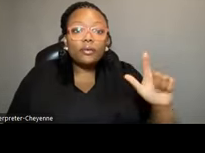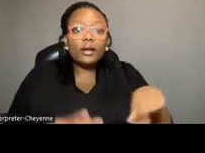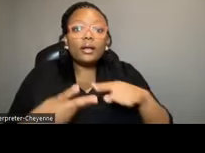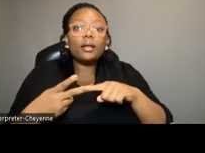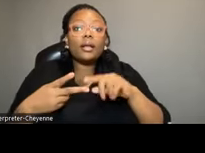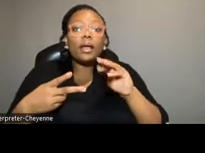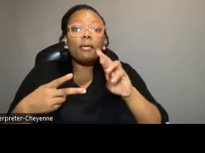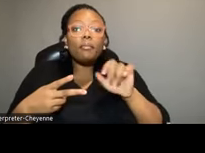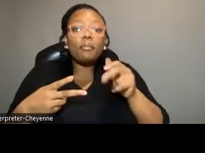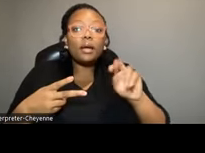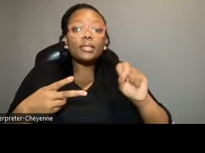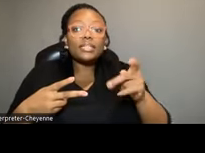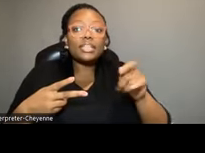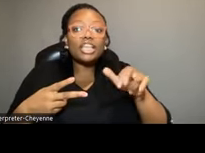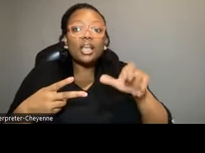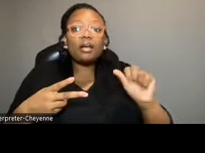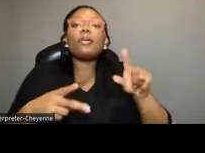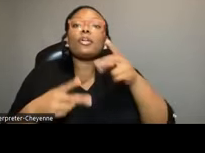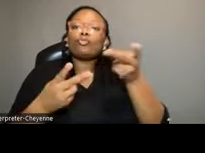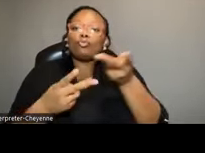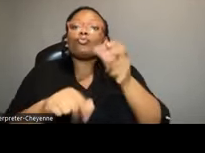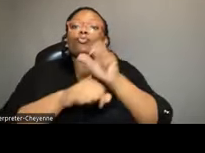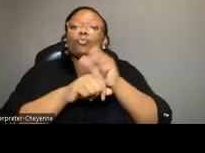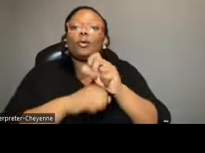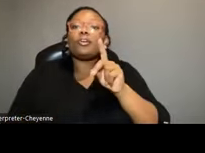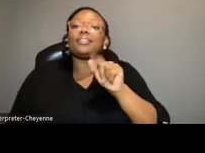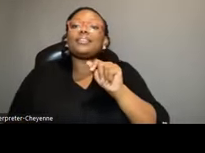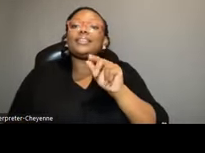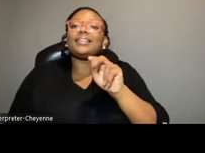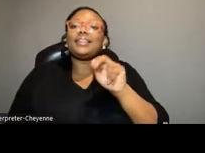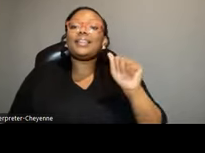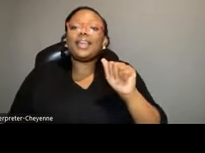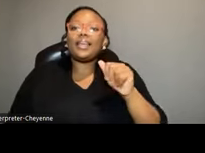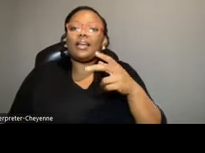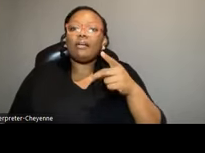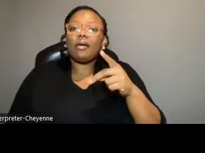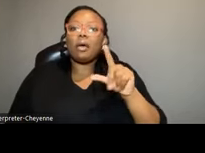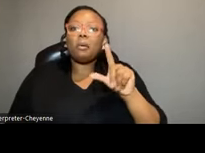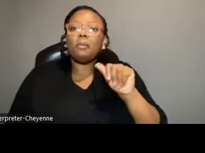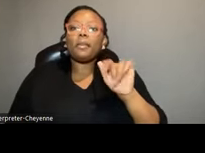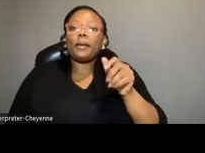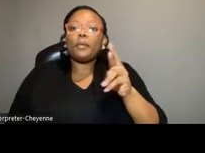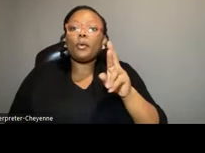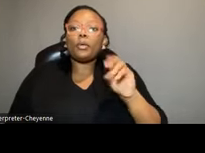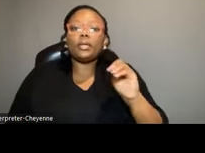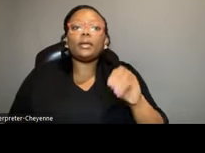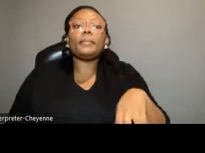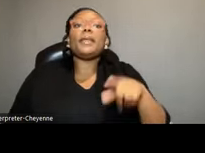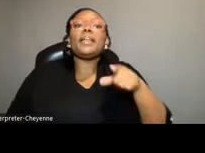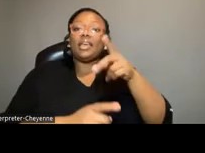Sikora works specifically on the DNA of Plasmodium falciparum, the parasite itself,